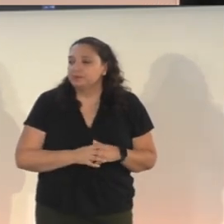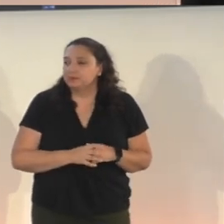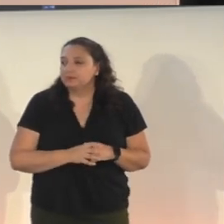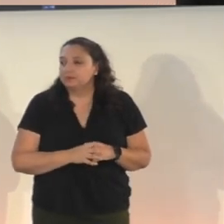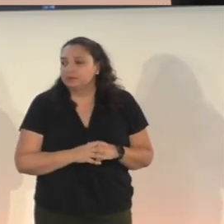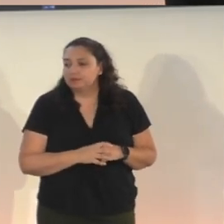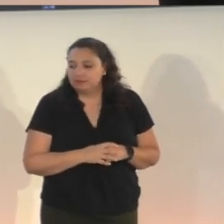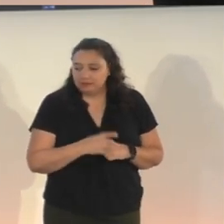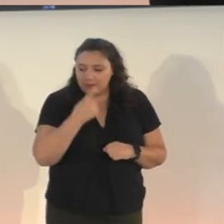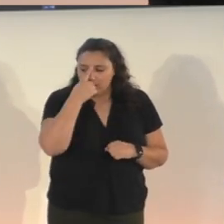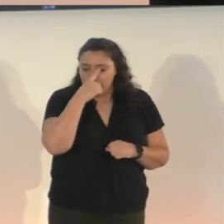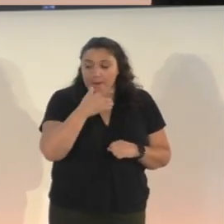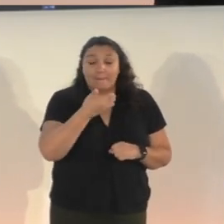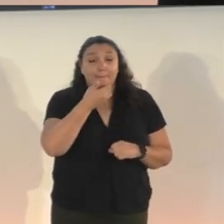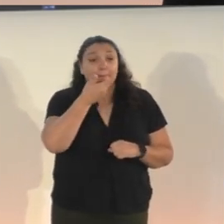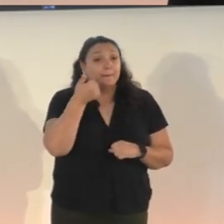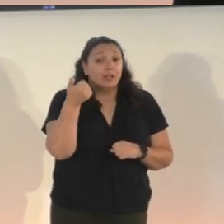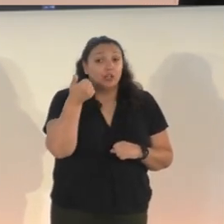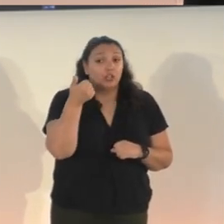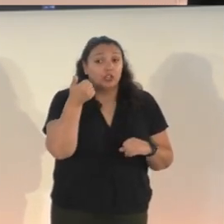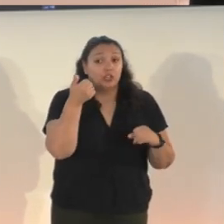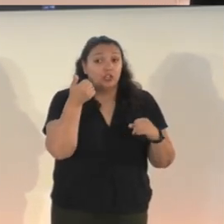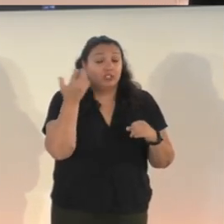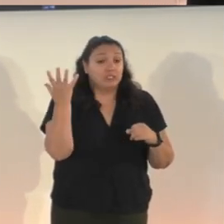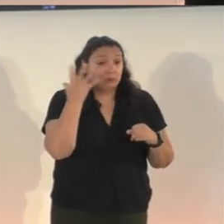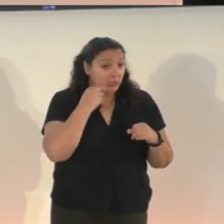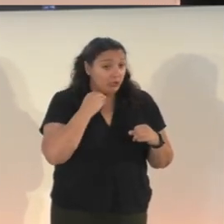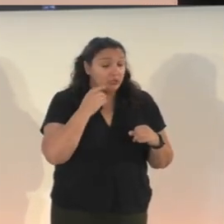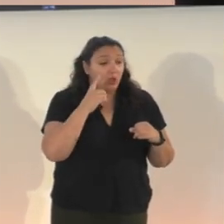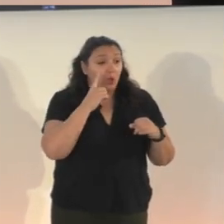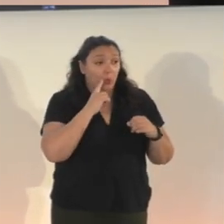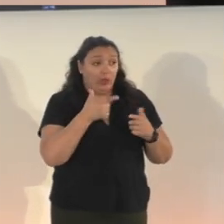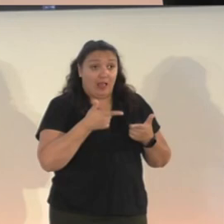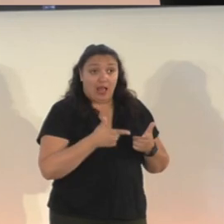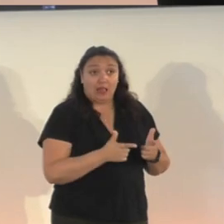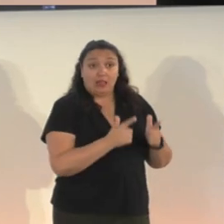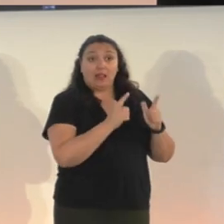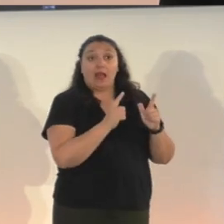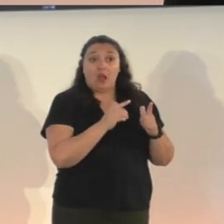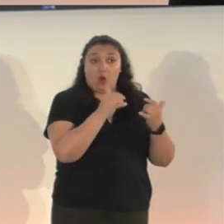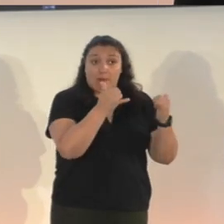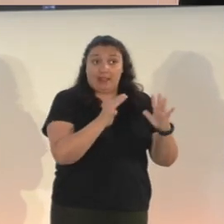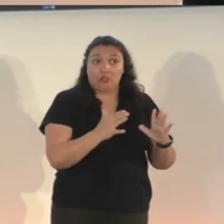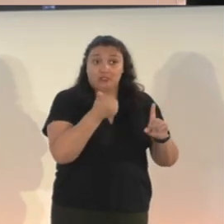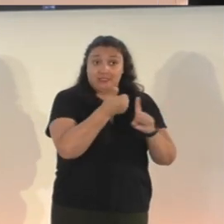allowed players to choose when they get their the text-to-speech read aloud.